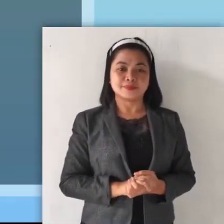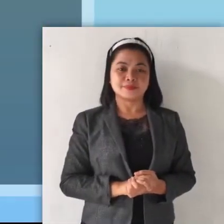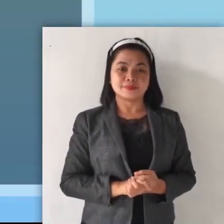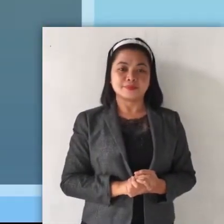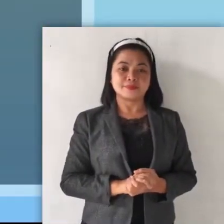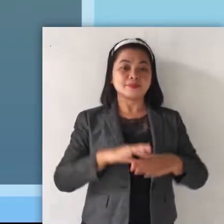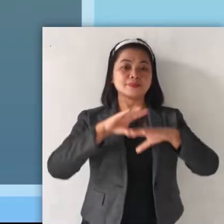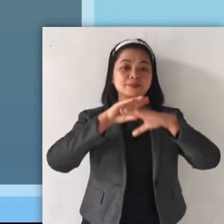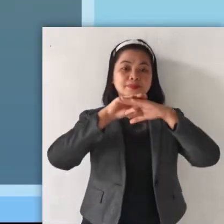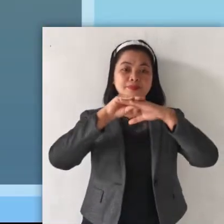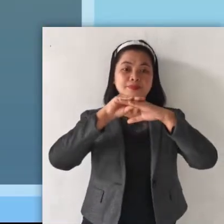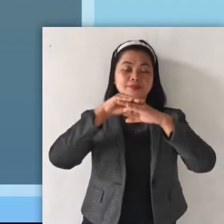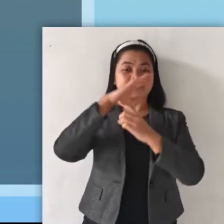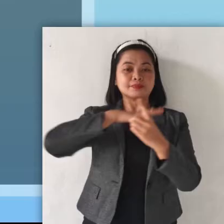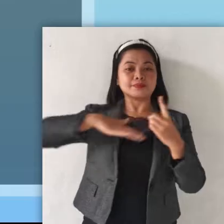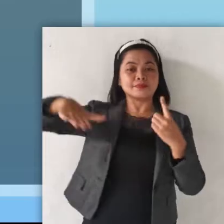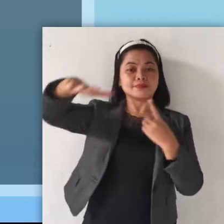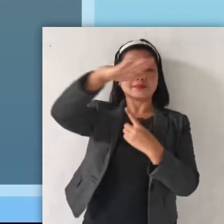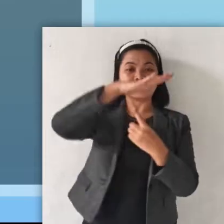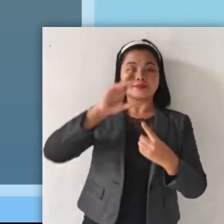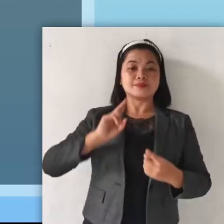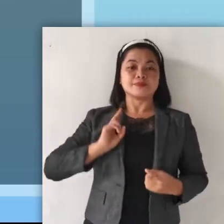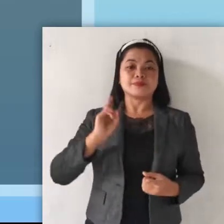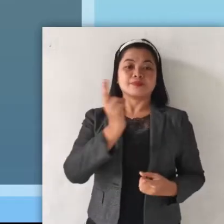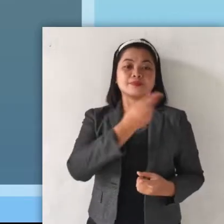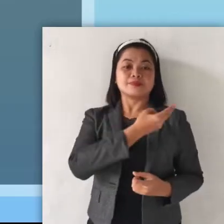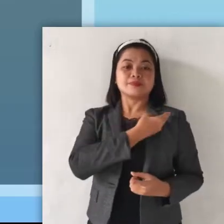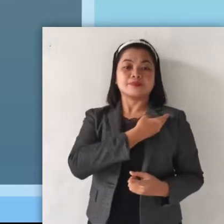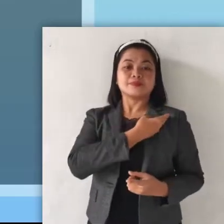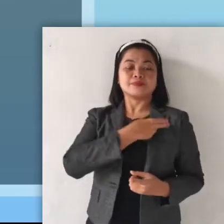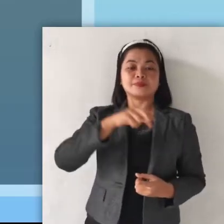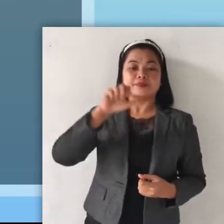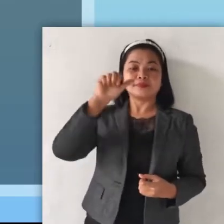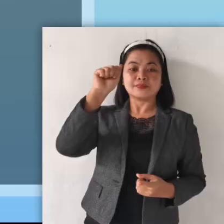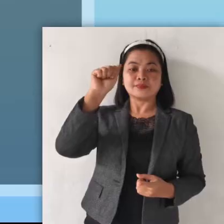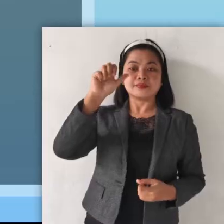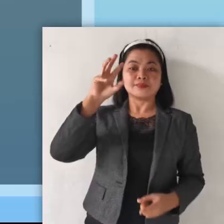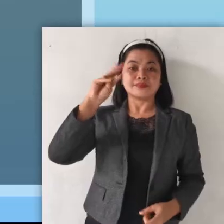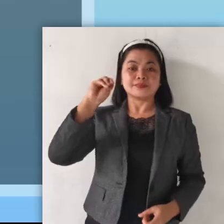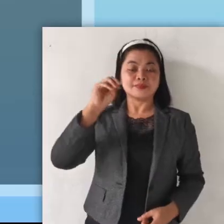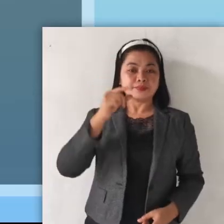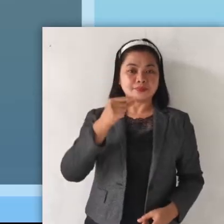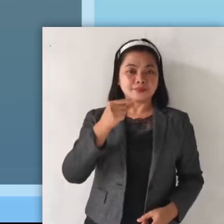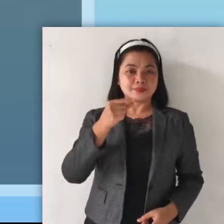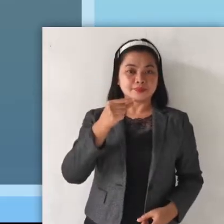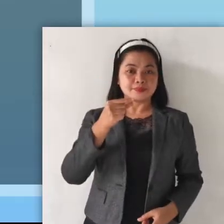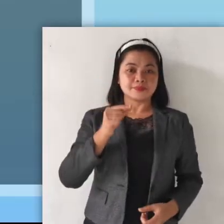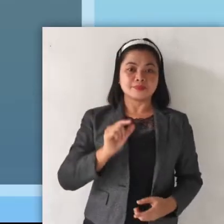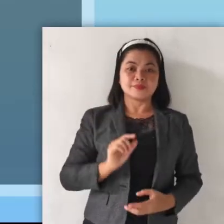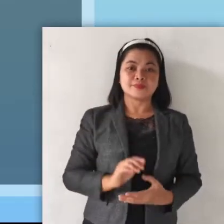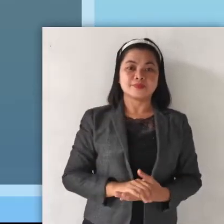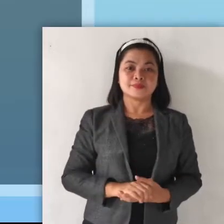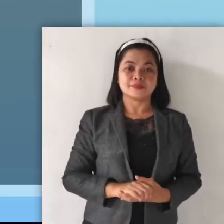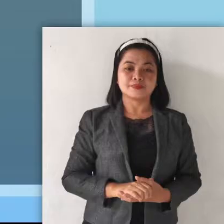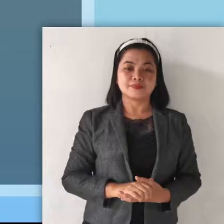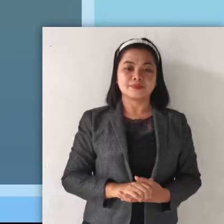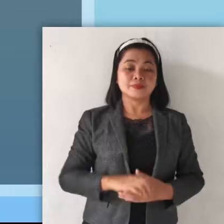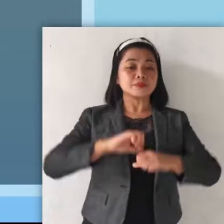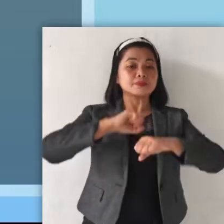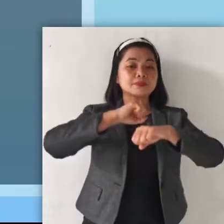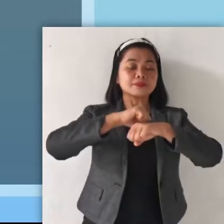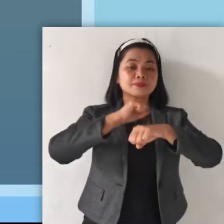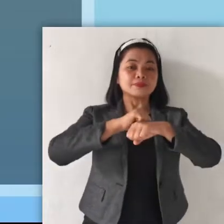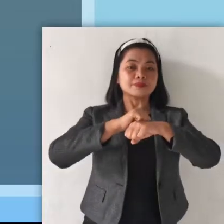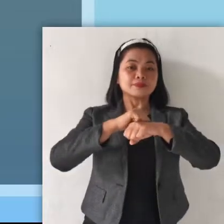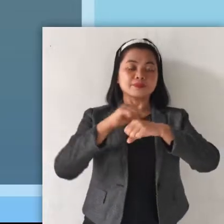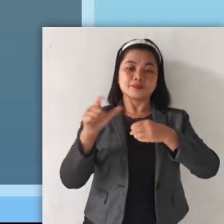Matter Around Us by Amor M. Garcia. Solid,